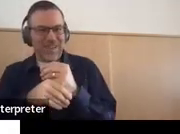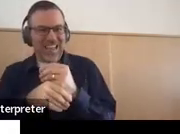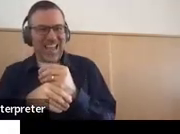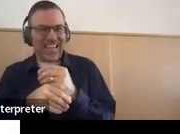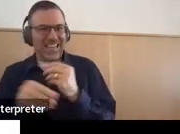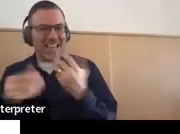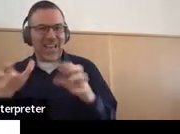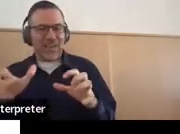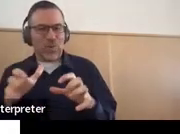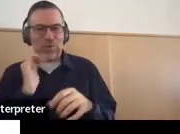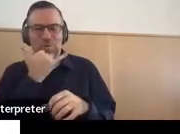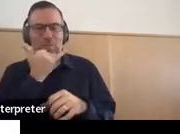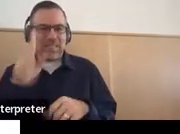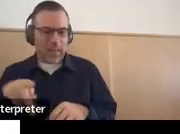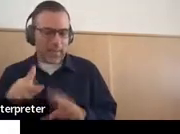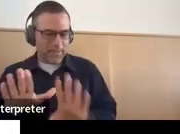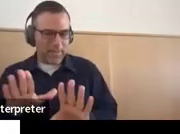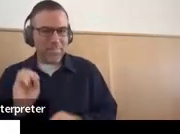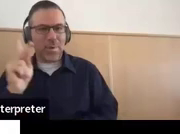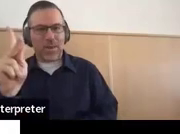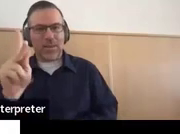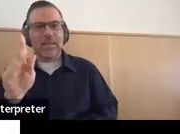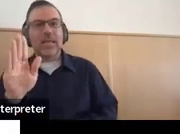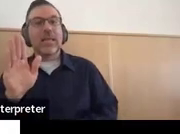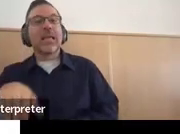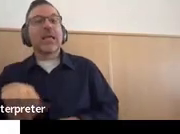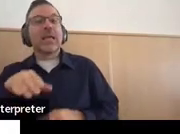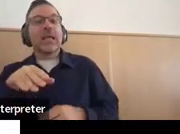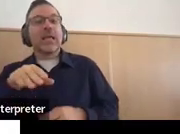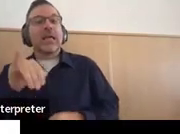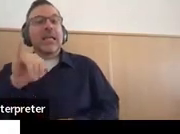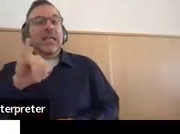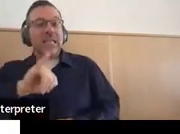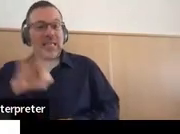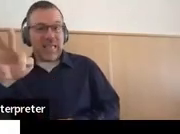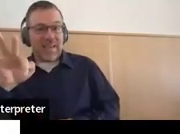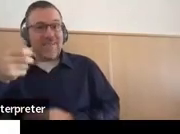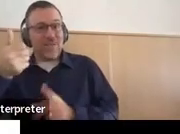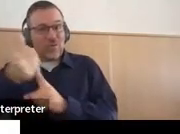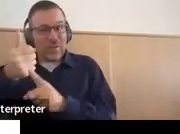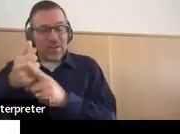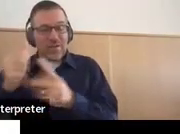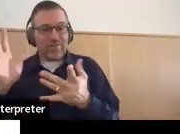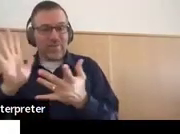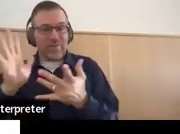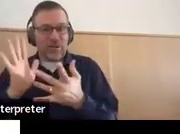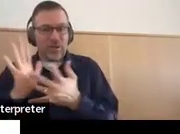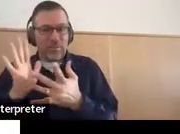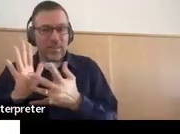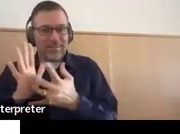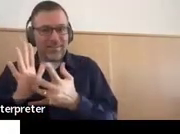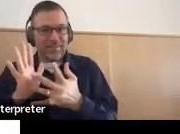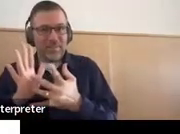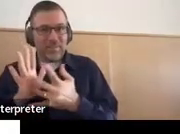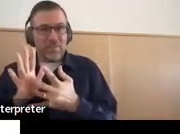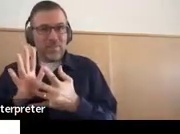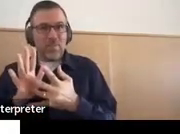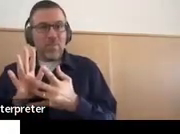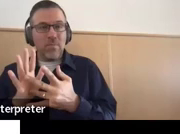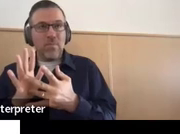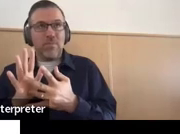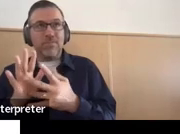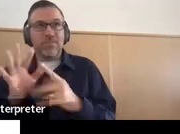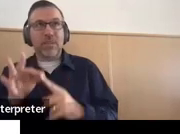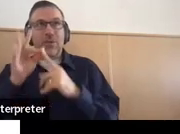didn't want to mess anybody up. If you are a freshman teacher, a special